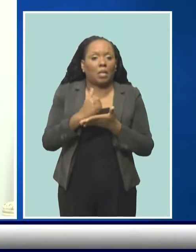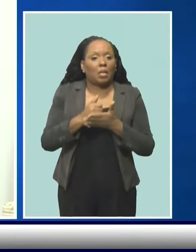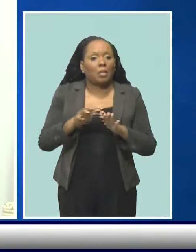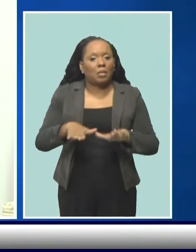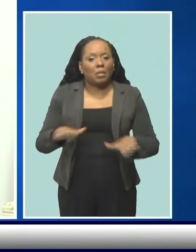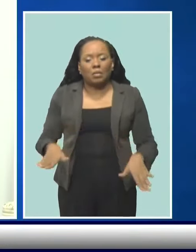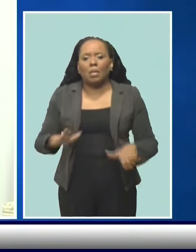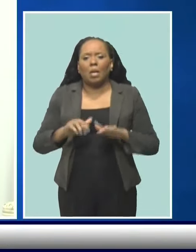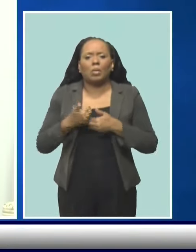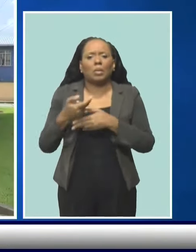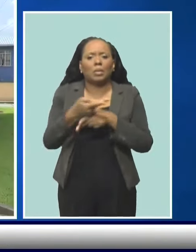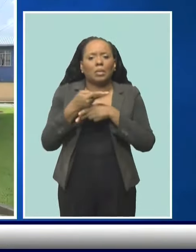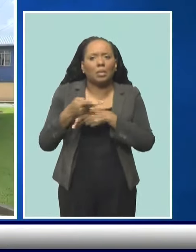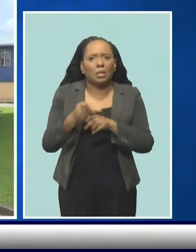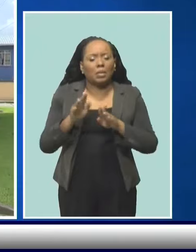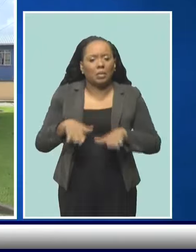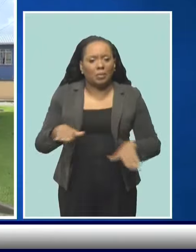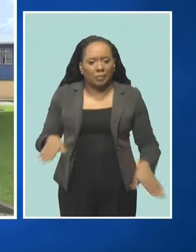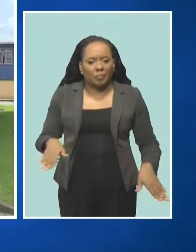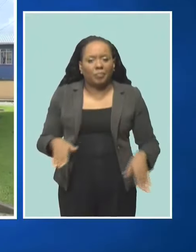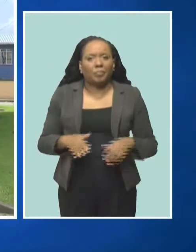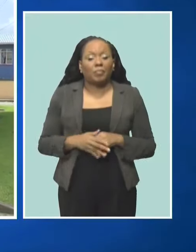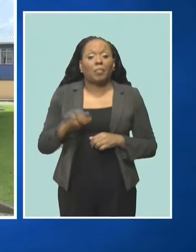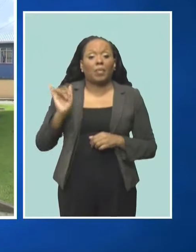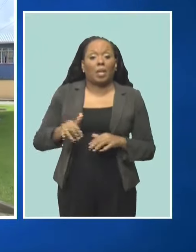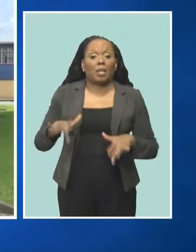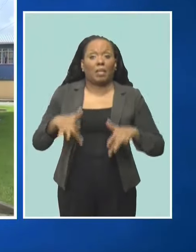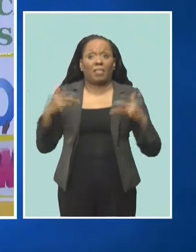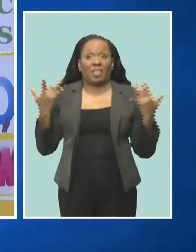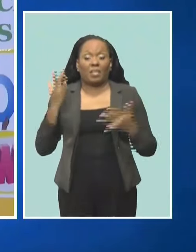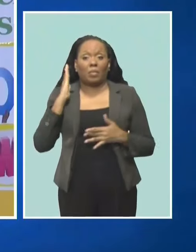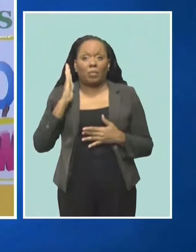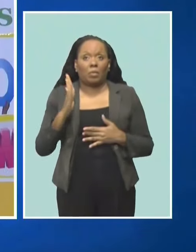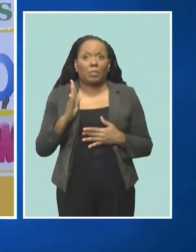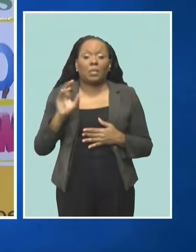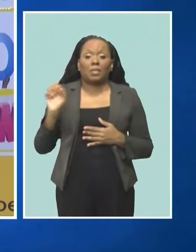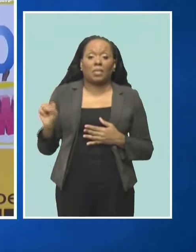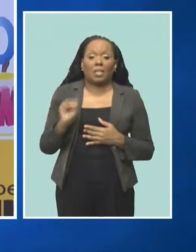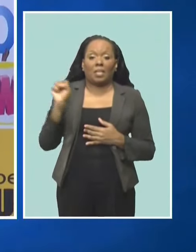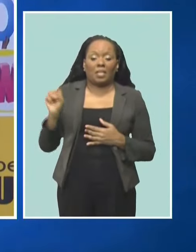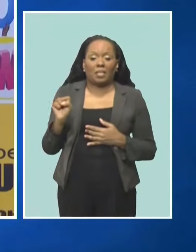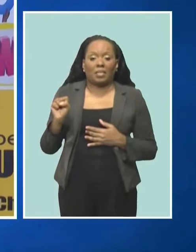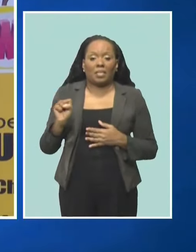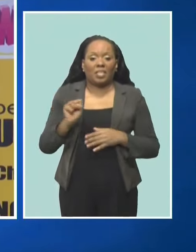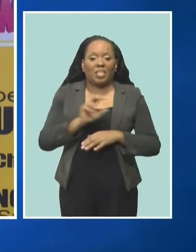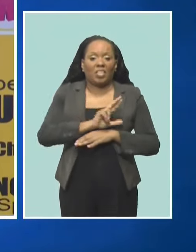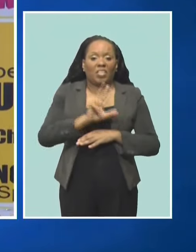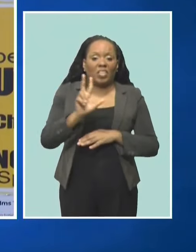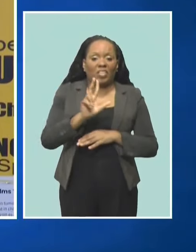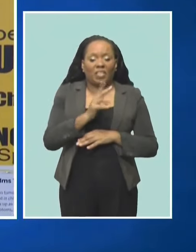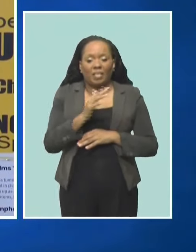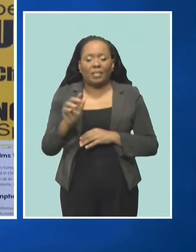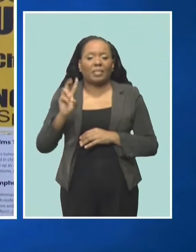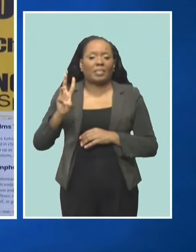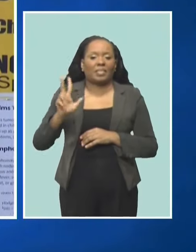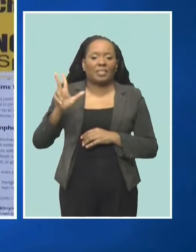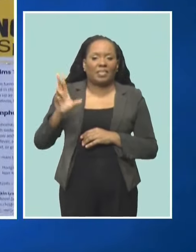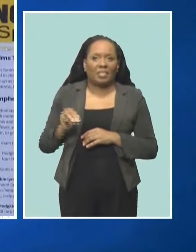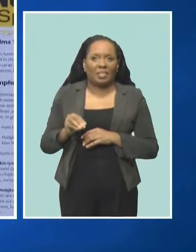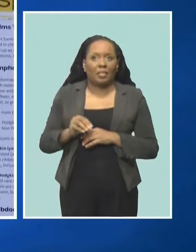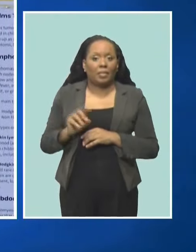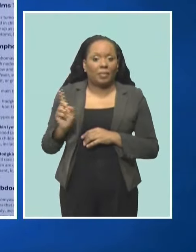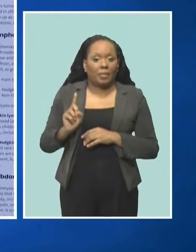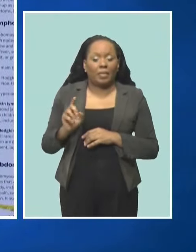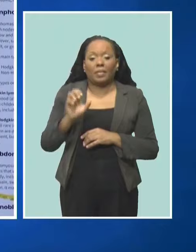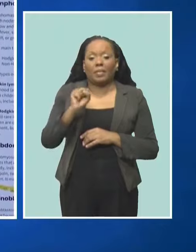these children. The event is scheduled to take place this Saturday between 3 p.m. and 6.30 p.m. at the